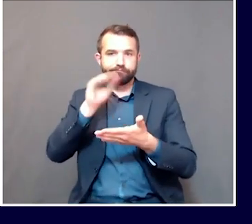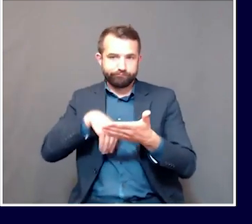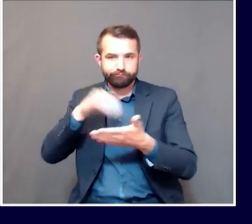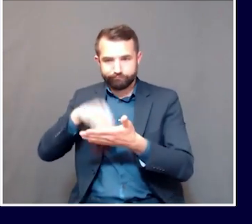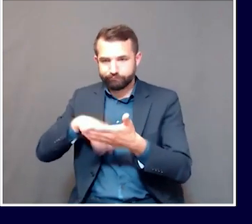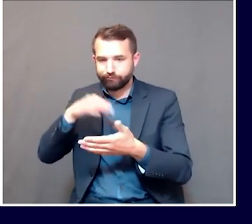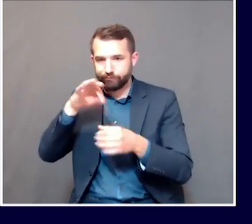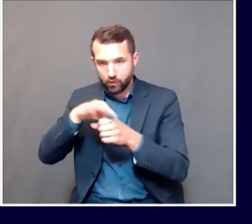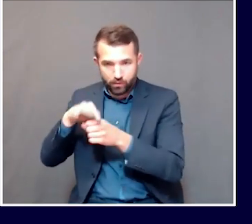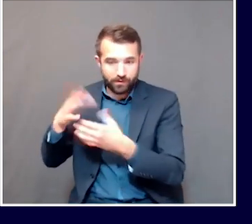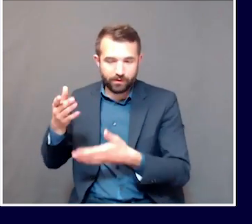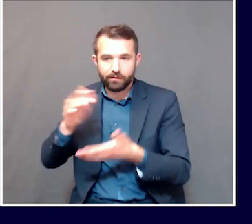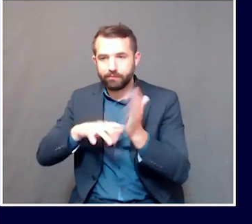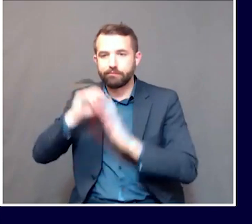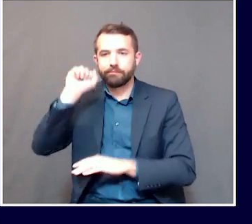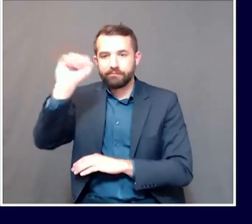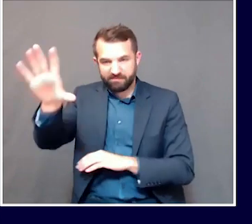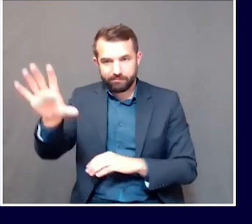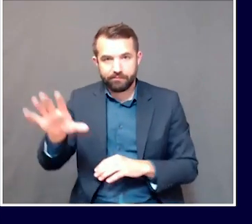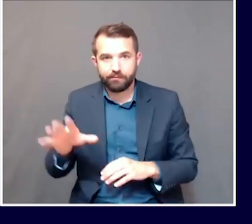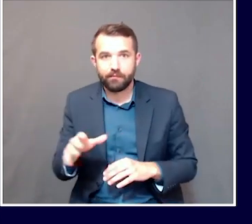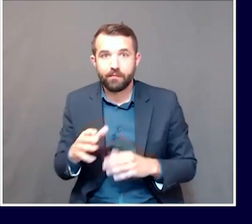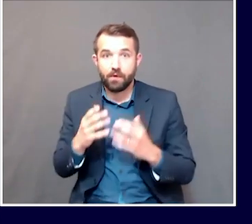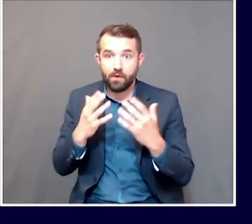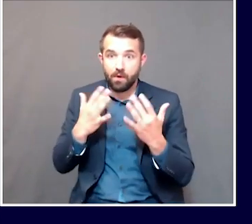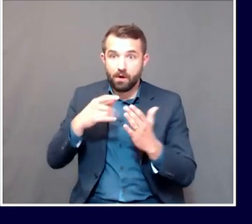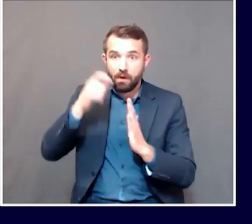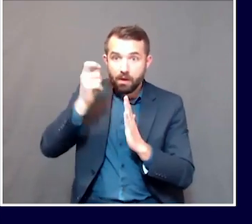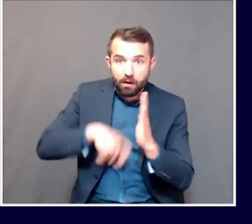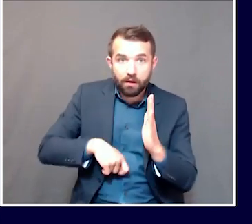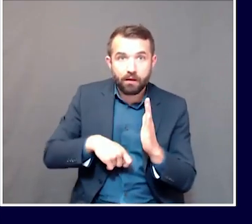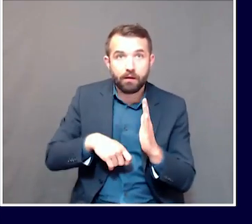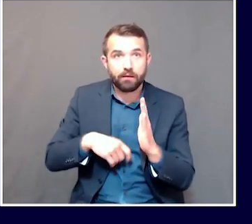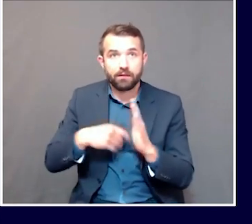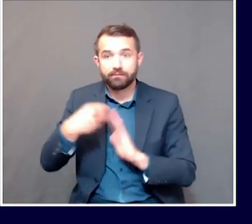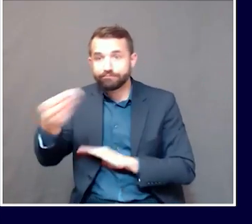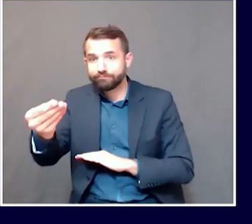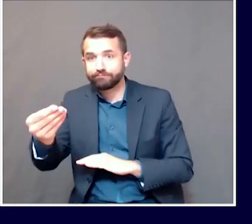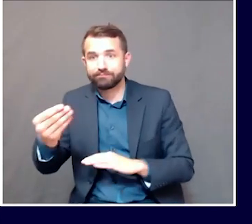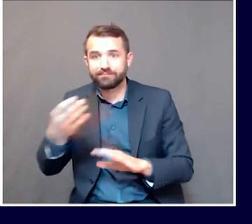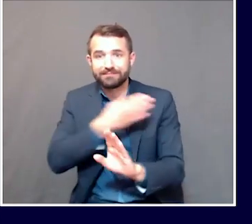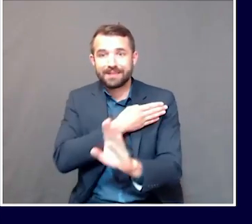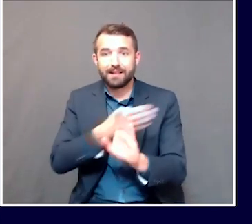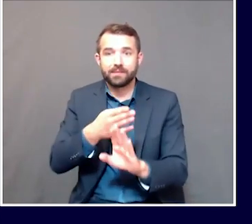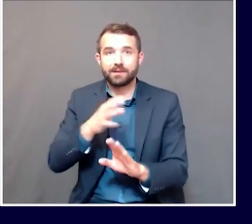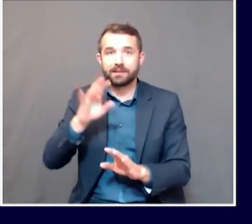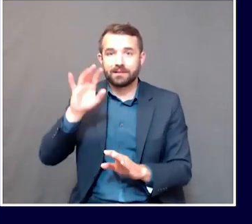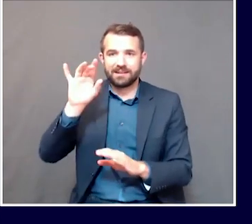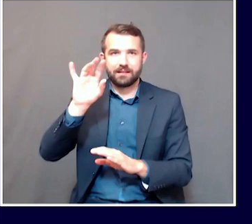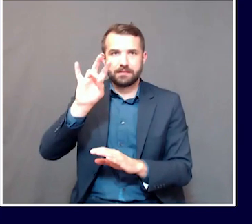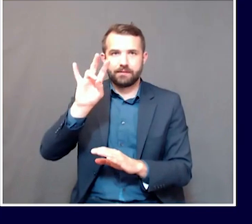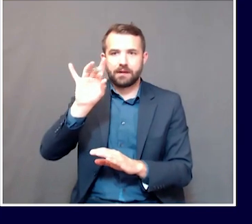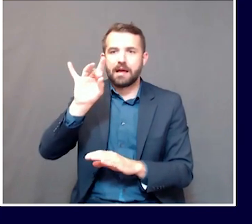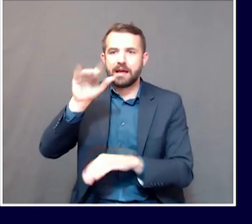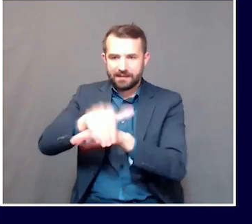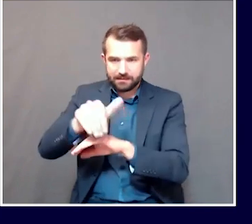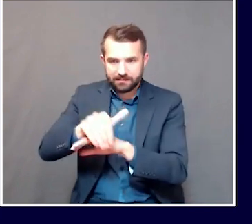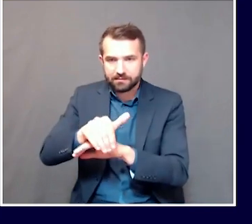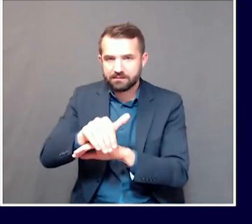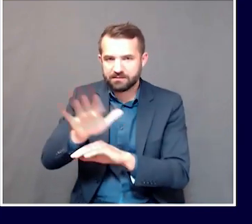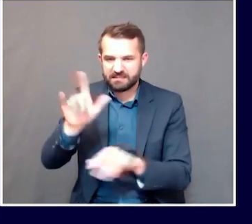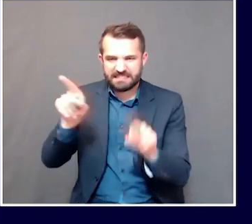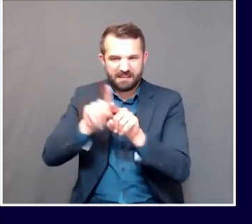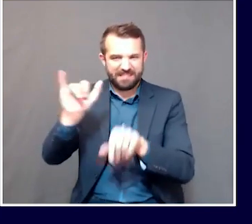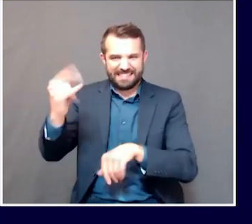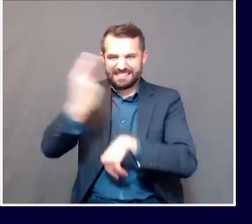or you can wait to fill it out, and you can fill it out and return it up to 8 p.m. on election day itself. Just make